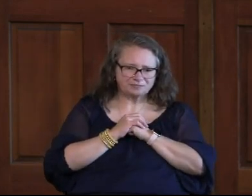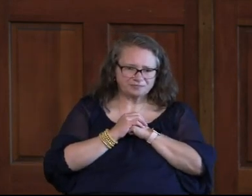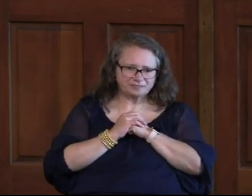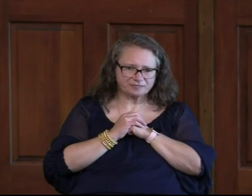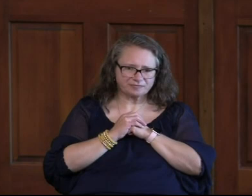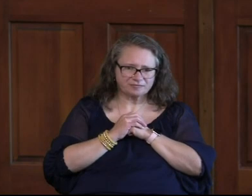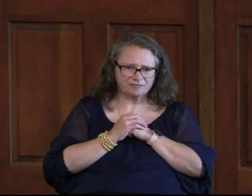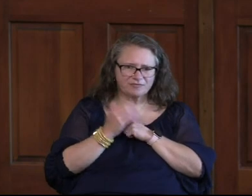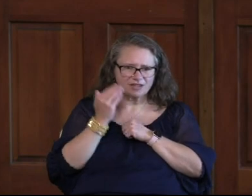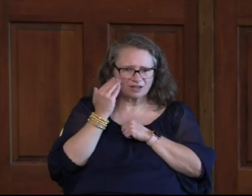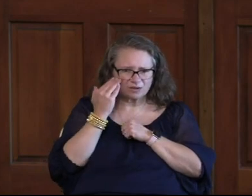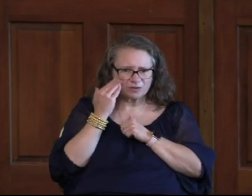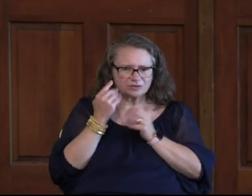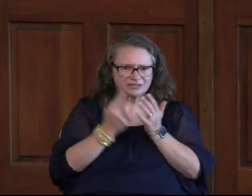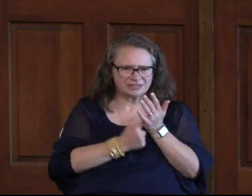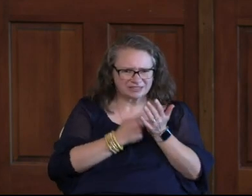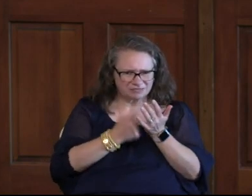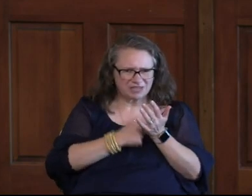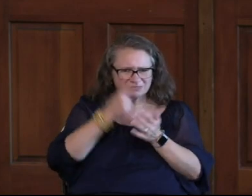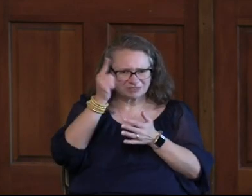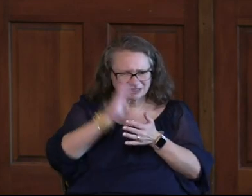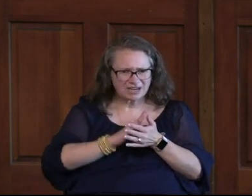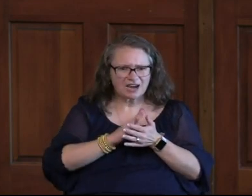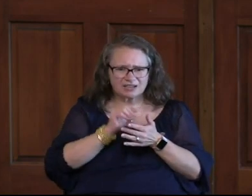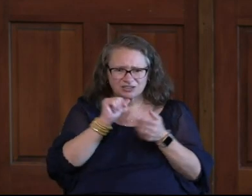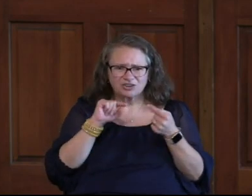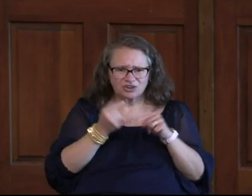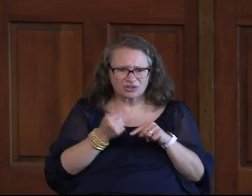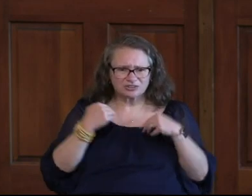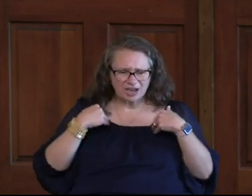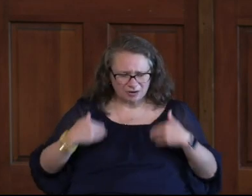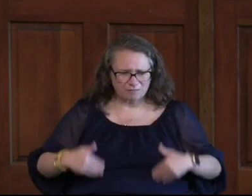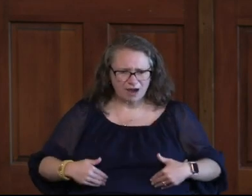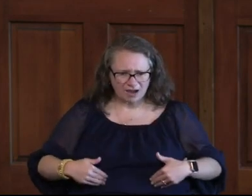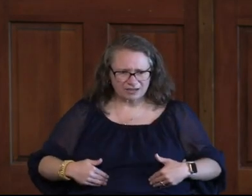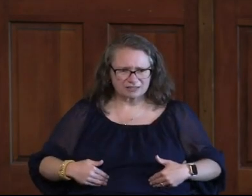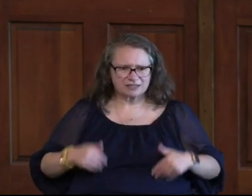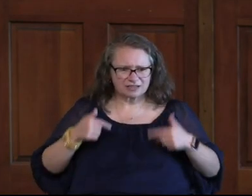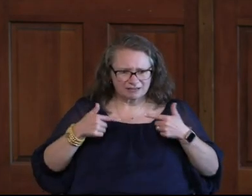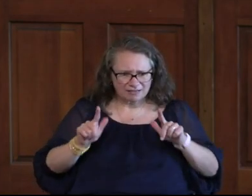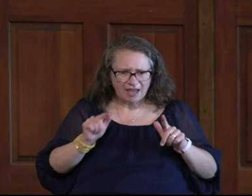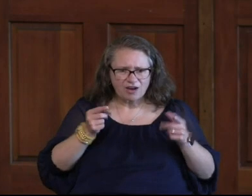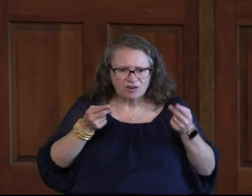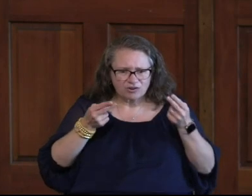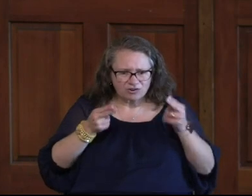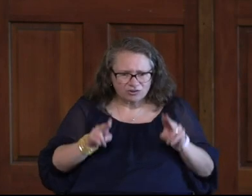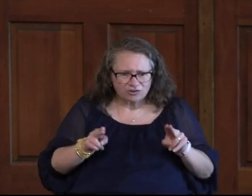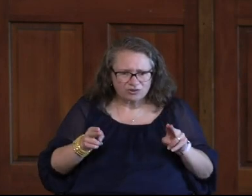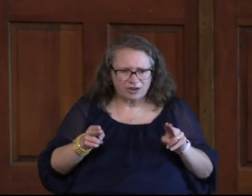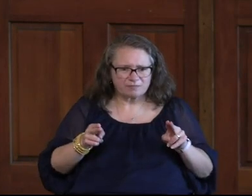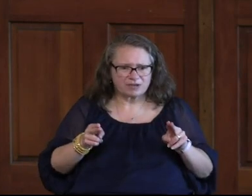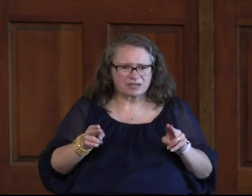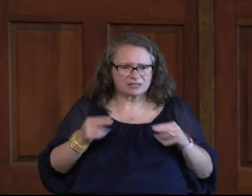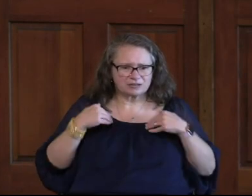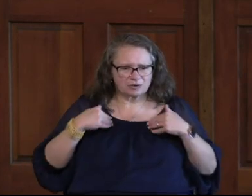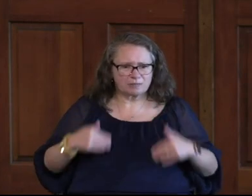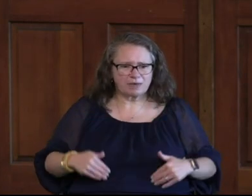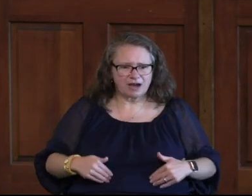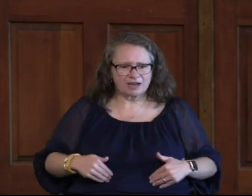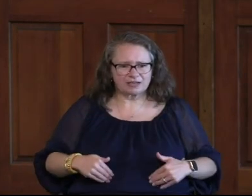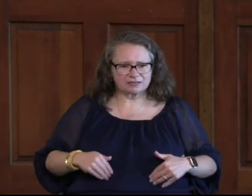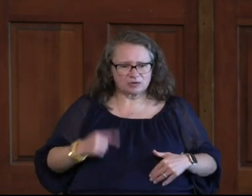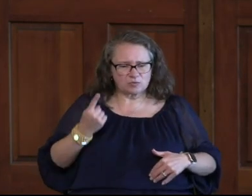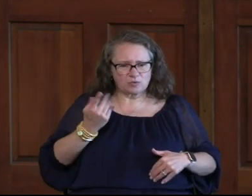And, and she realized that sometimes actually God does hurt our bodies or he allows hurt to happen to our bodies.